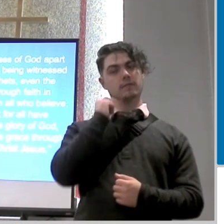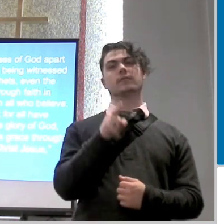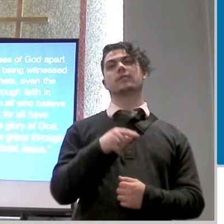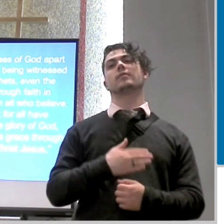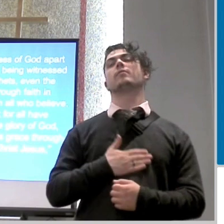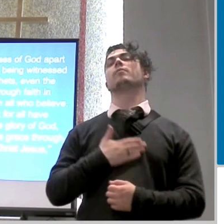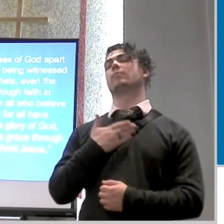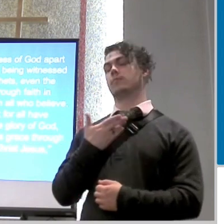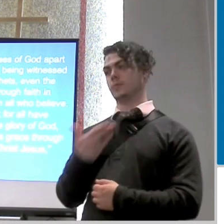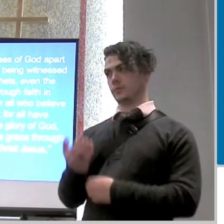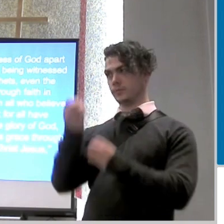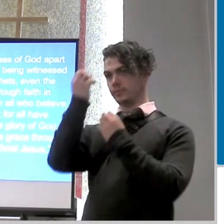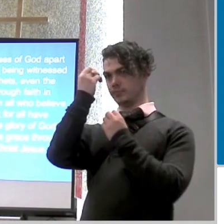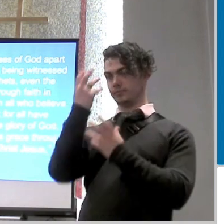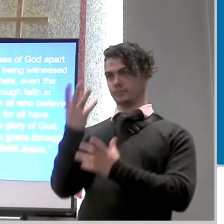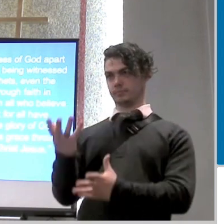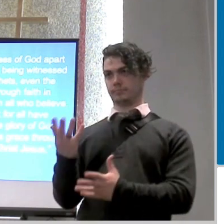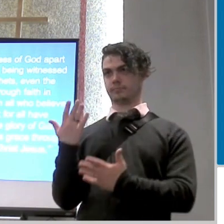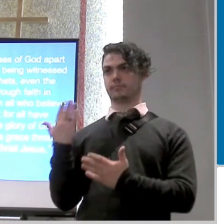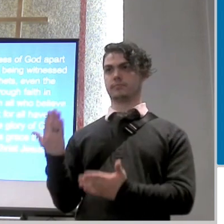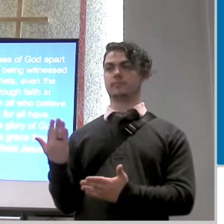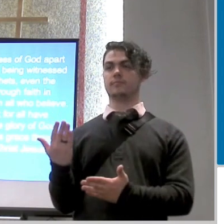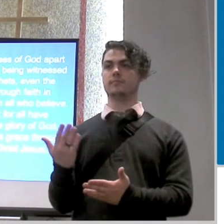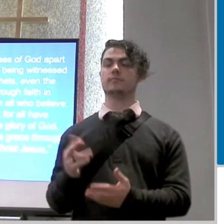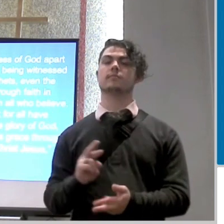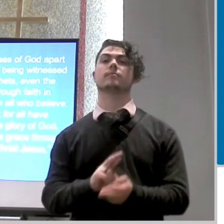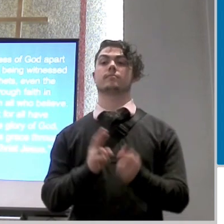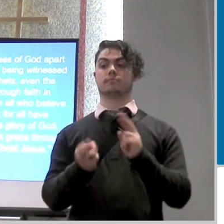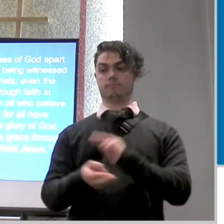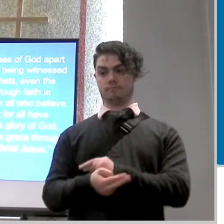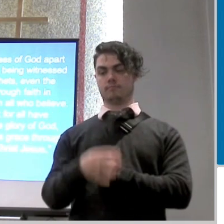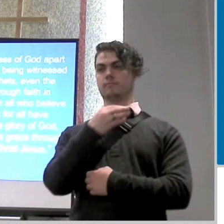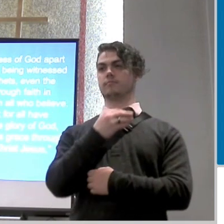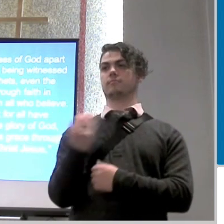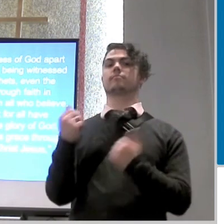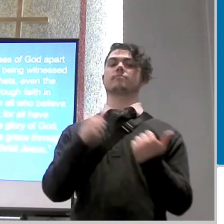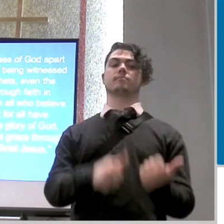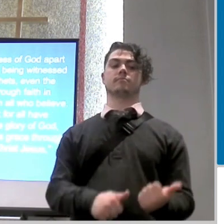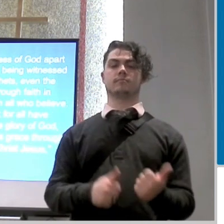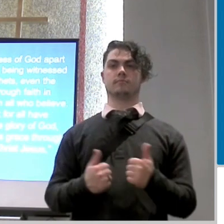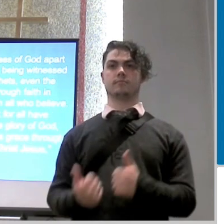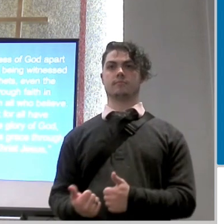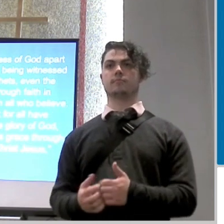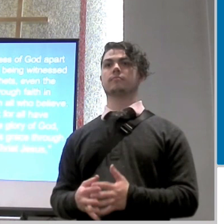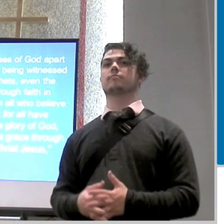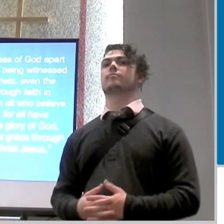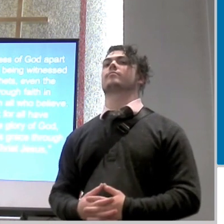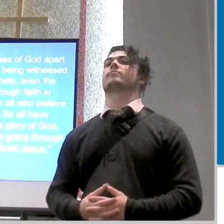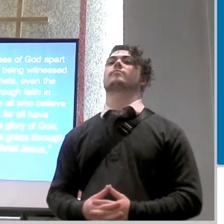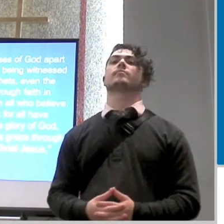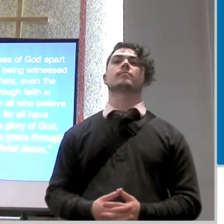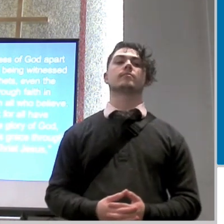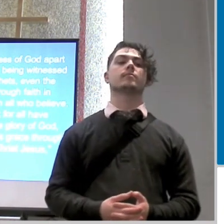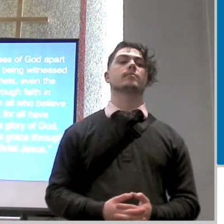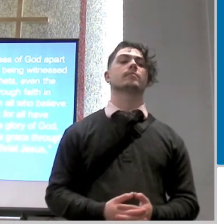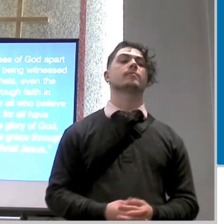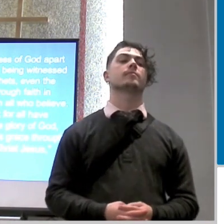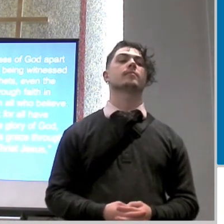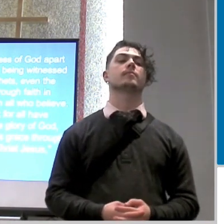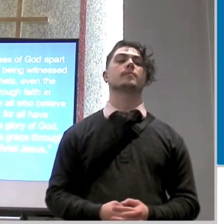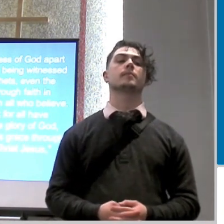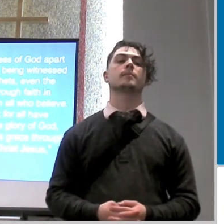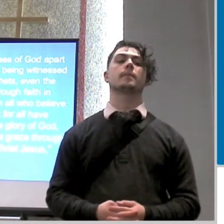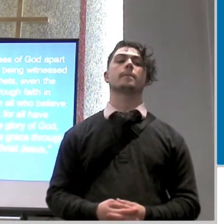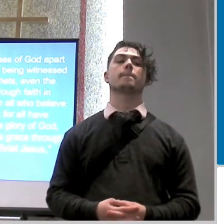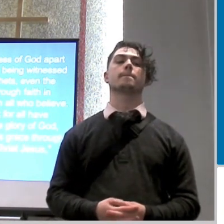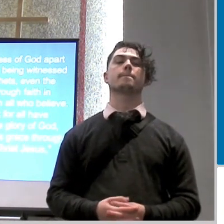what i ask you to do all right repent and be baptized we'll talk more about that later what does this show up how does this show